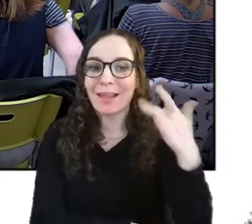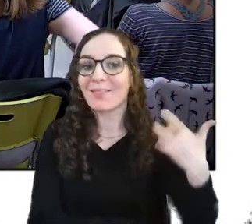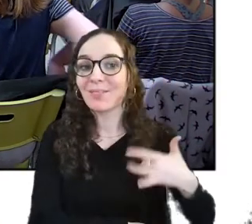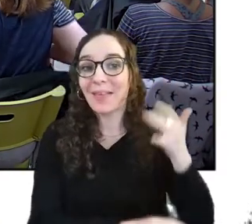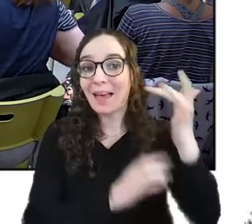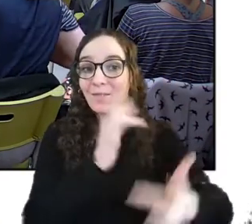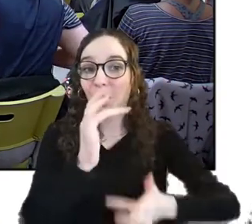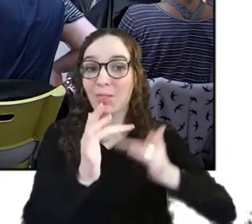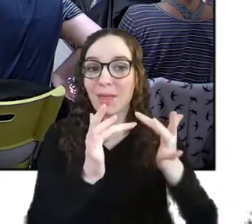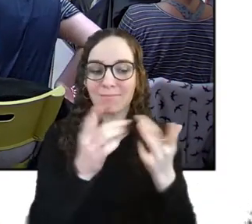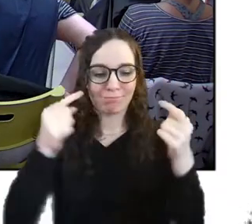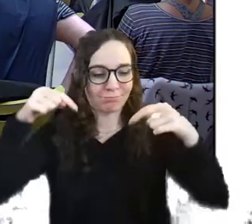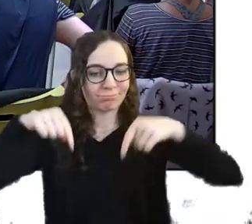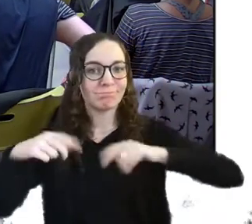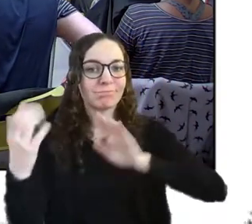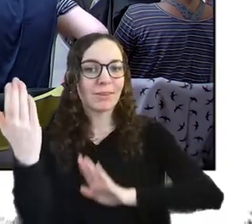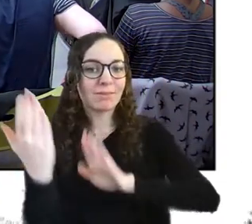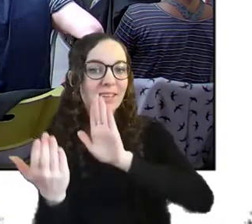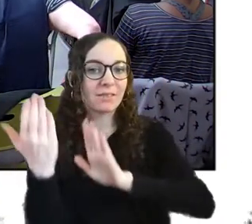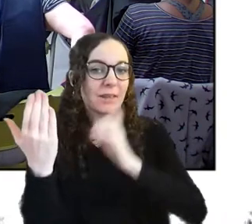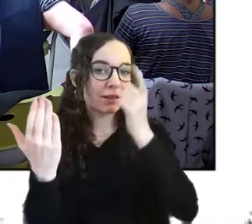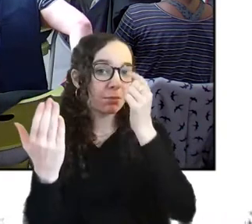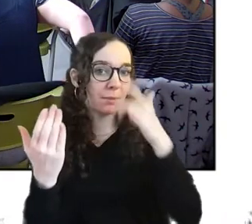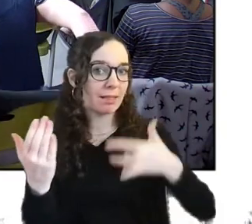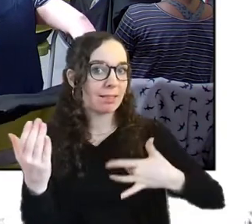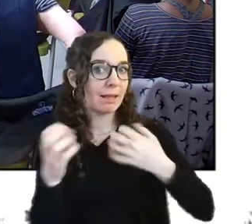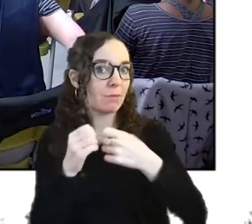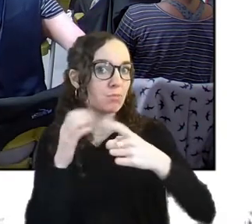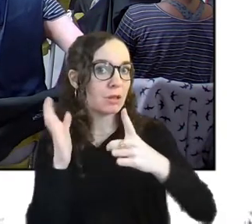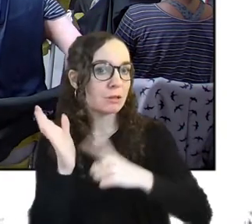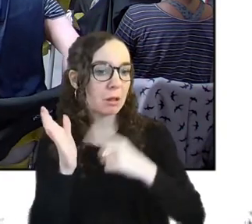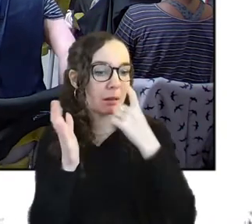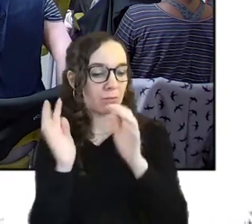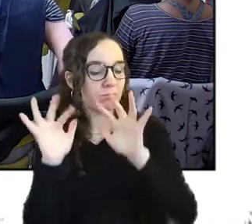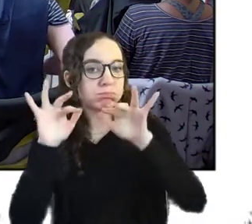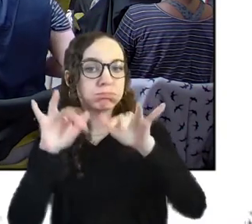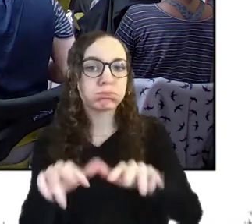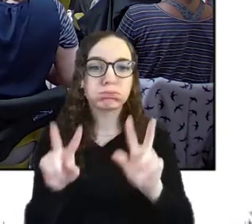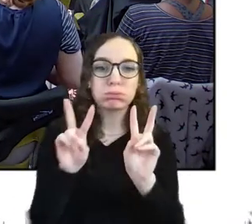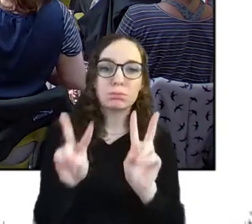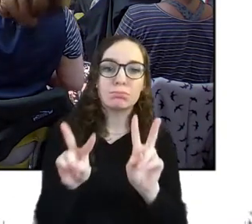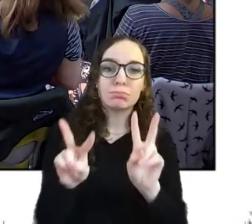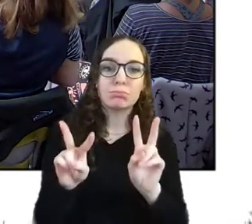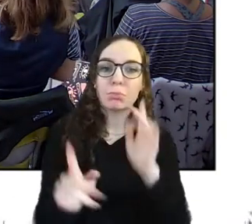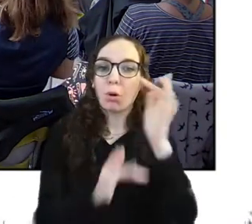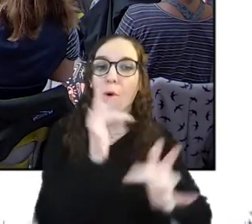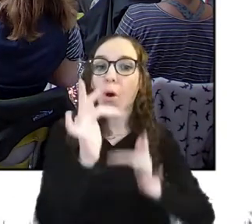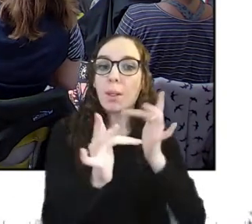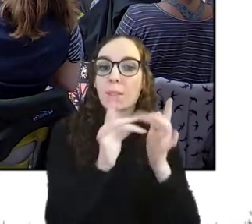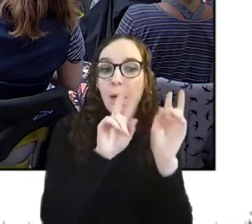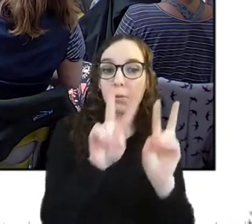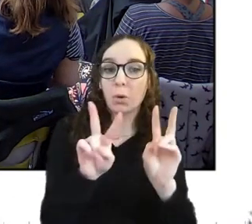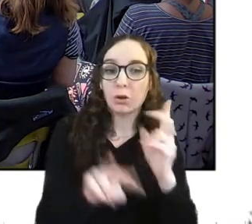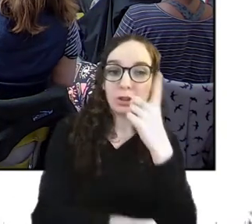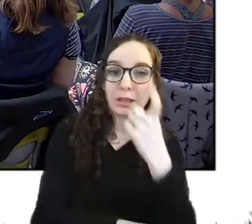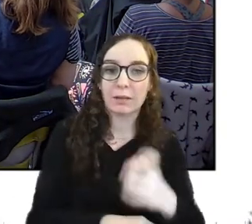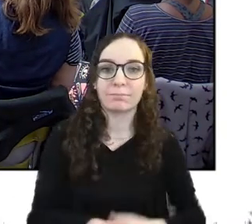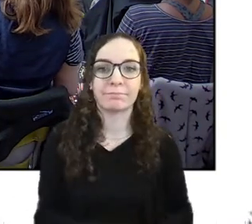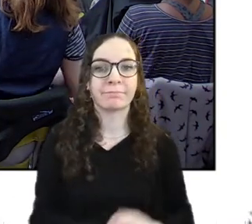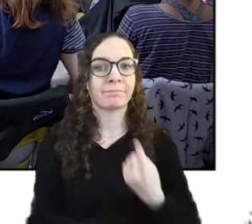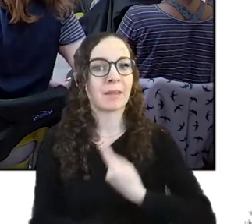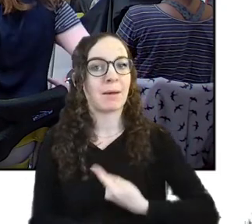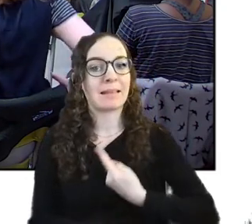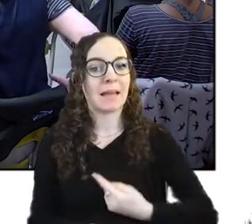So whether you're in Bristol or you're far away you can join in the conversation. My name is Martin O'Leary, I am the studio community lead here. I'm a white man in my late